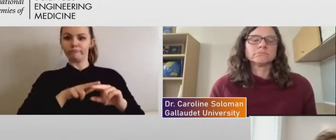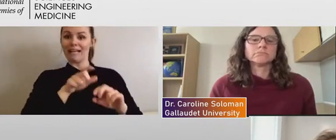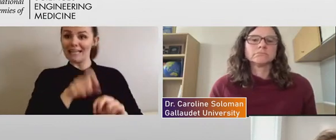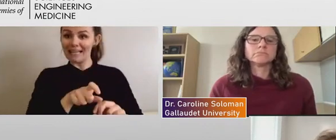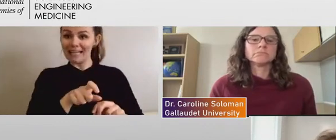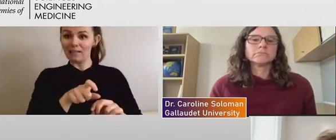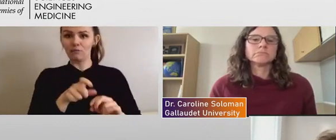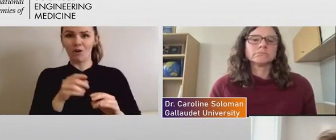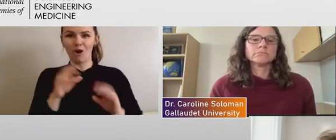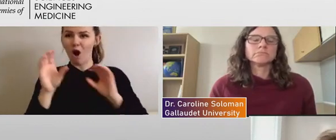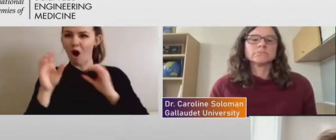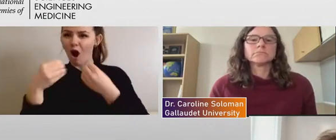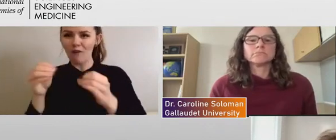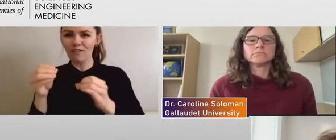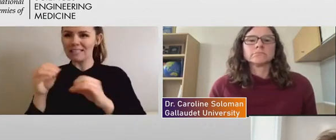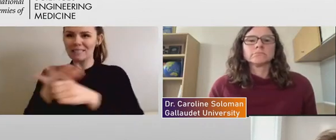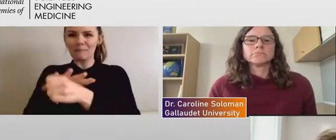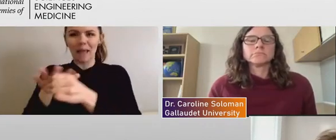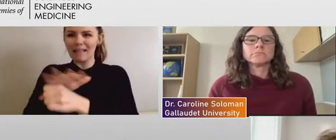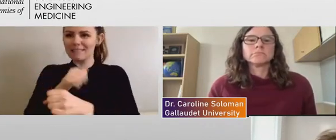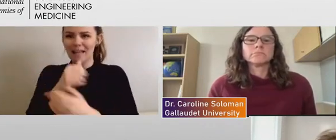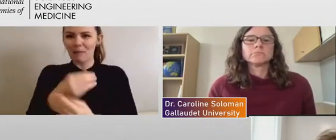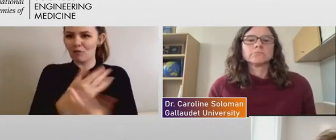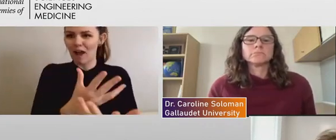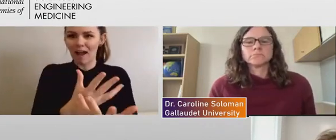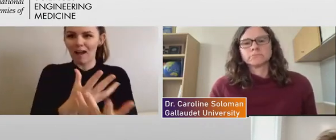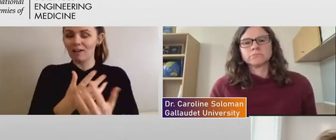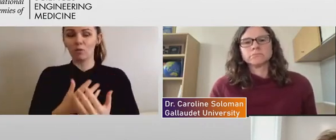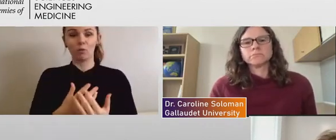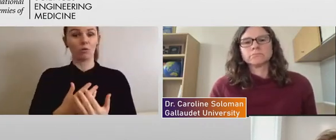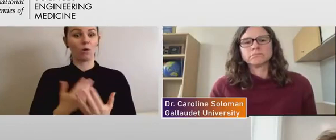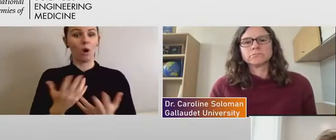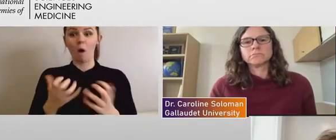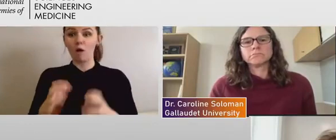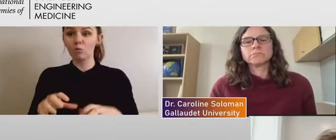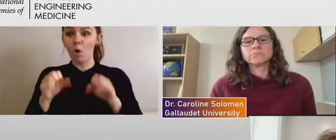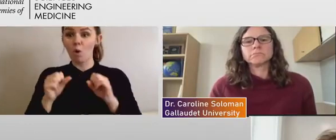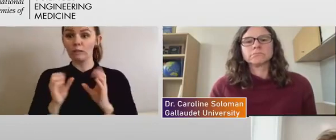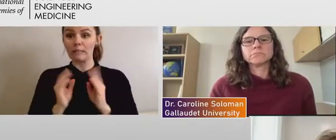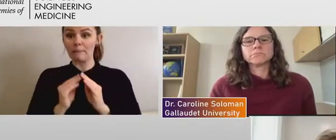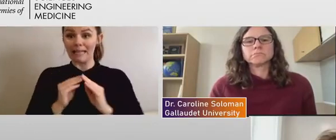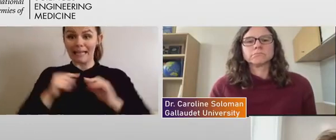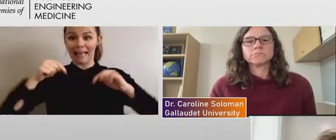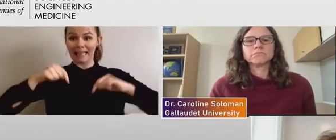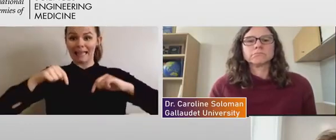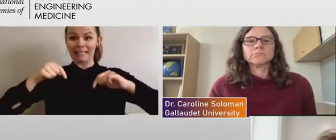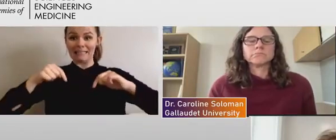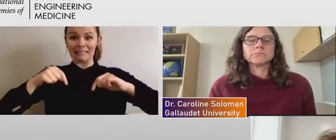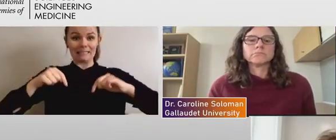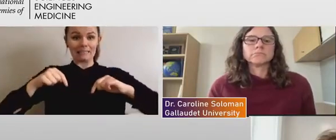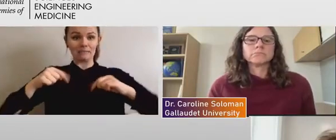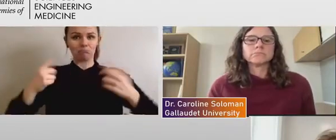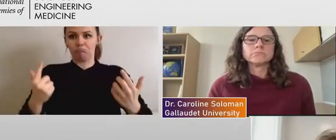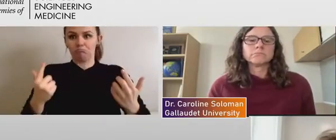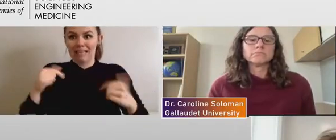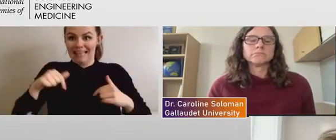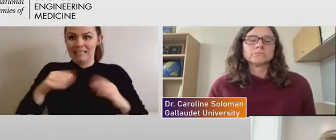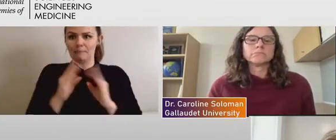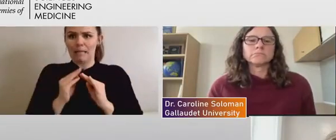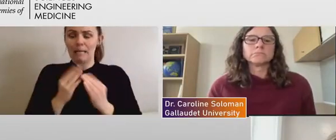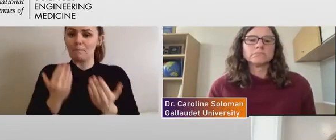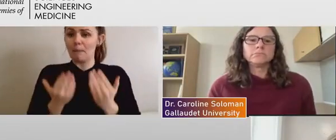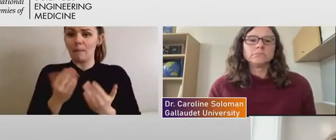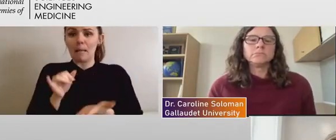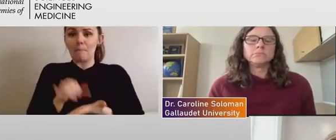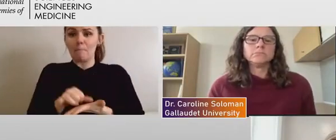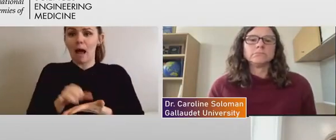you know, want to have the ability to, I mean, have a meeting like we're having right now, this would not necessarily be possible, uh, to the extent